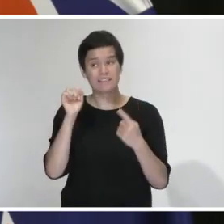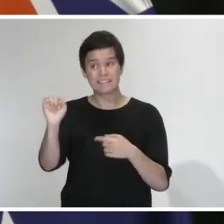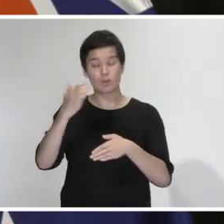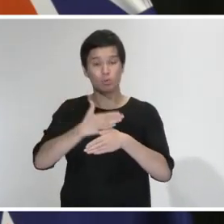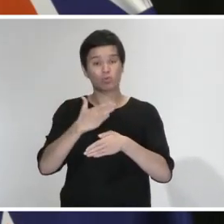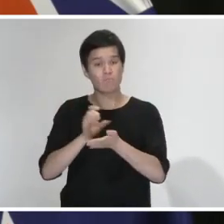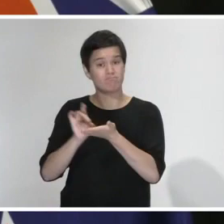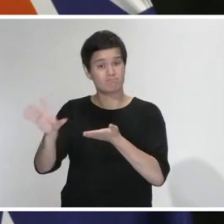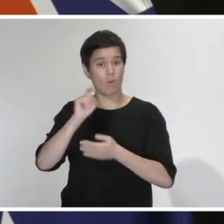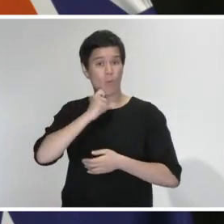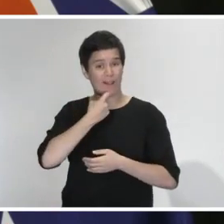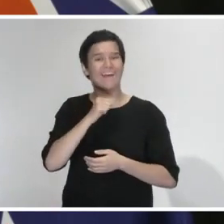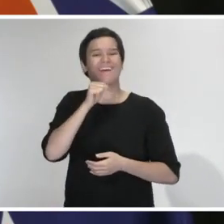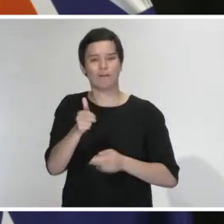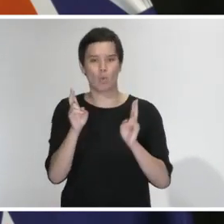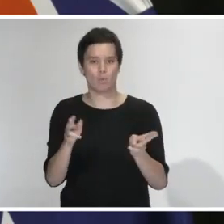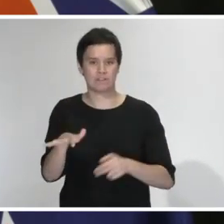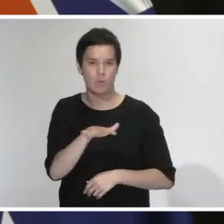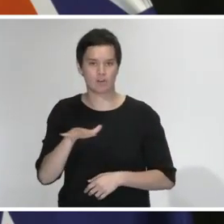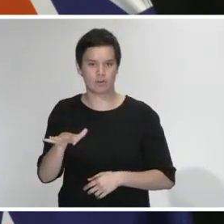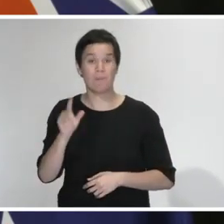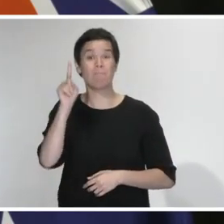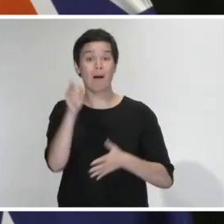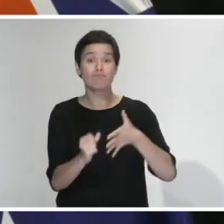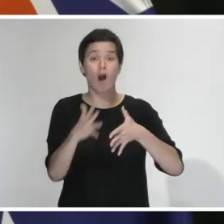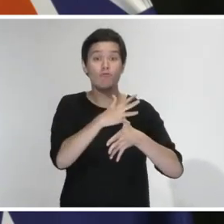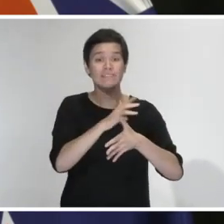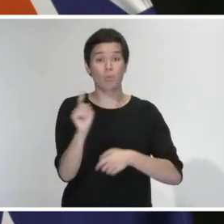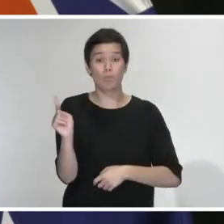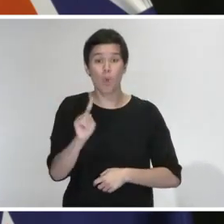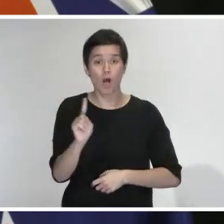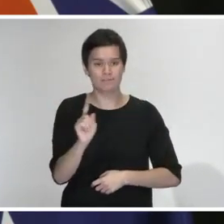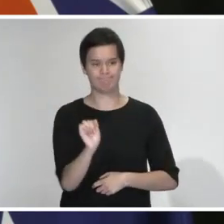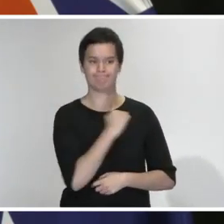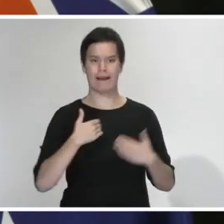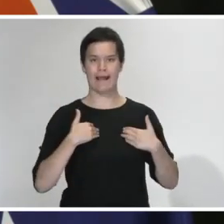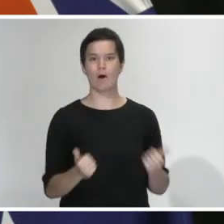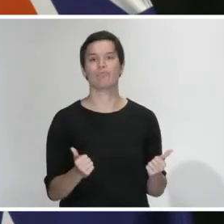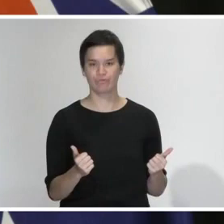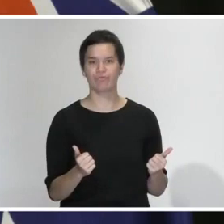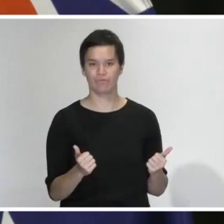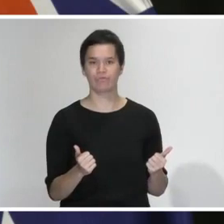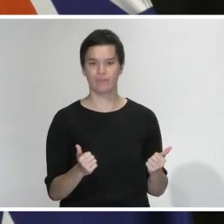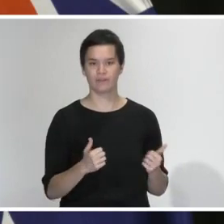first and we have to put the response to this global pandemic first. Nothing else matters right now.